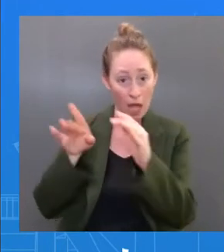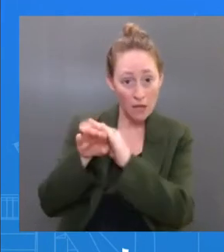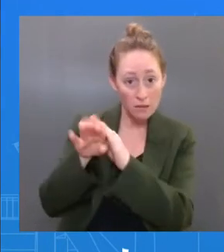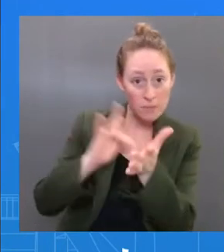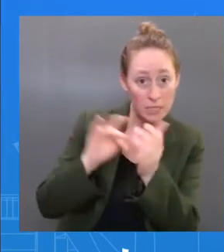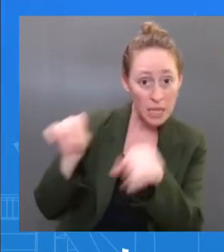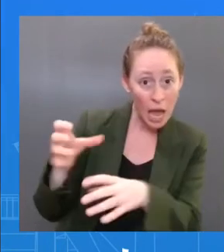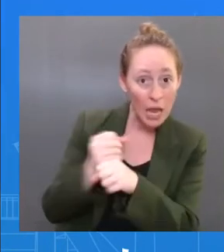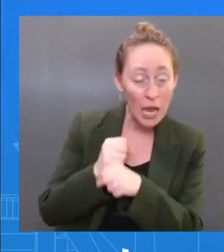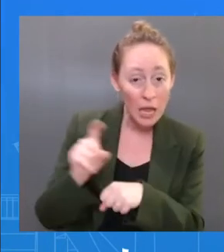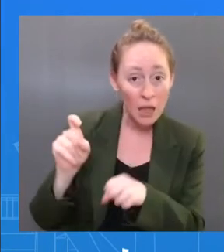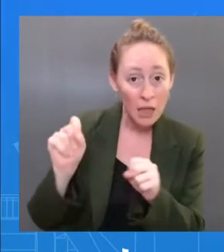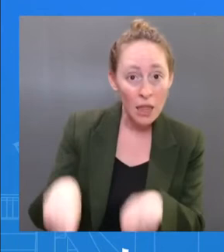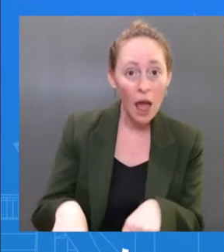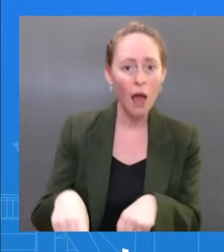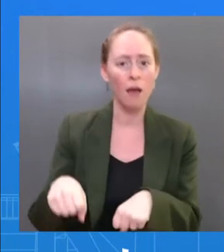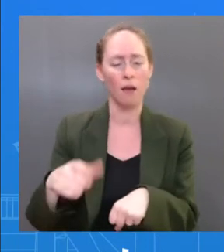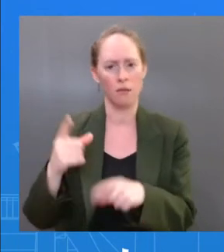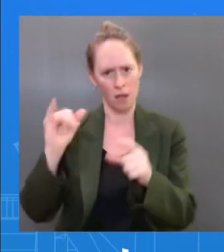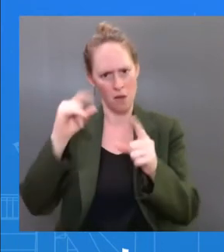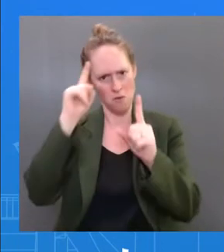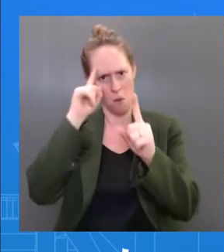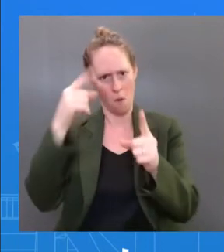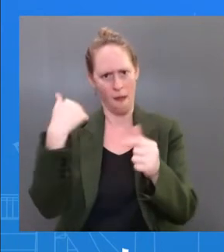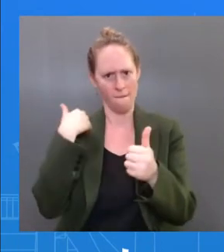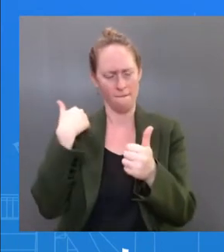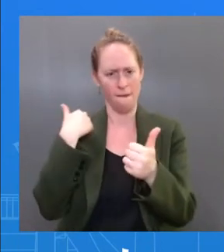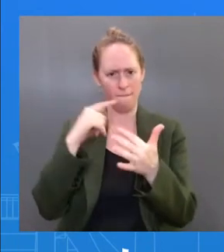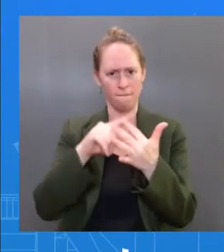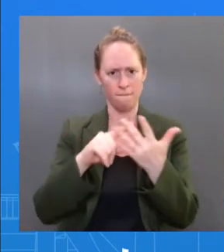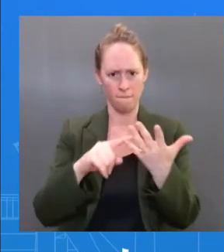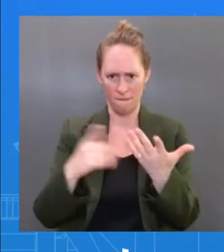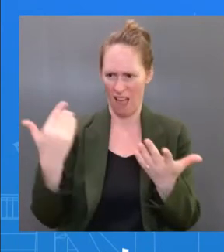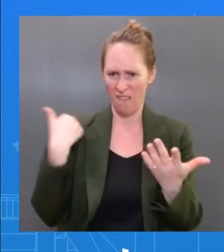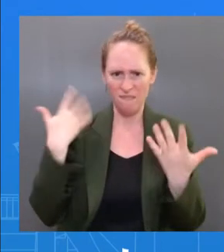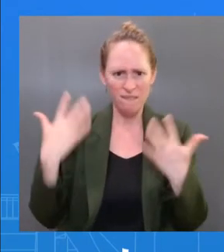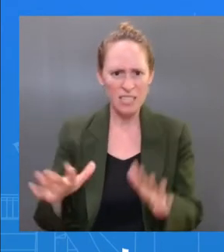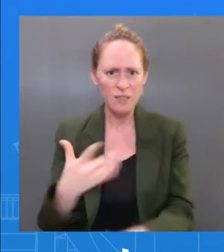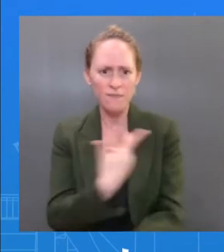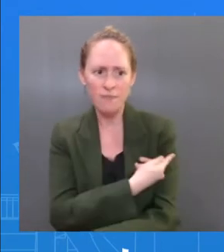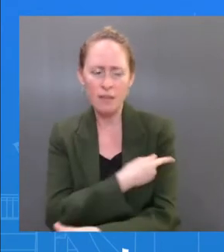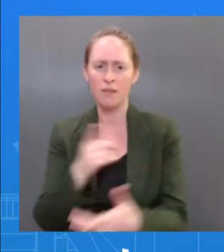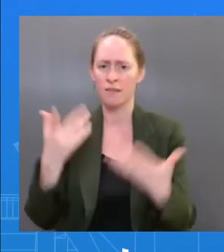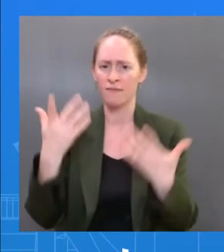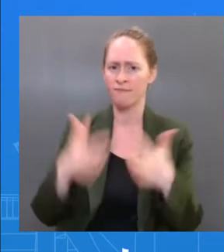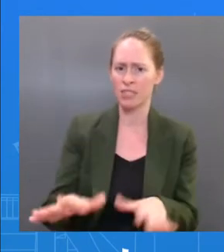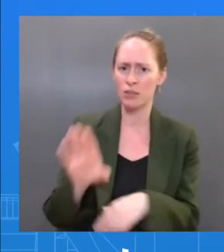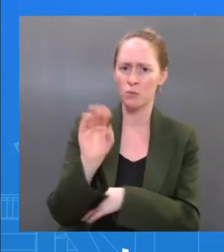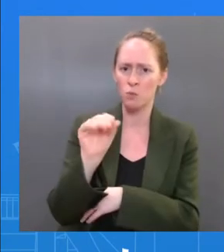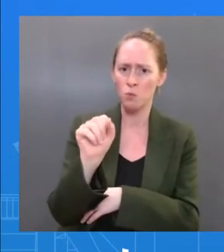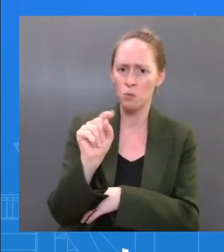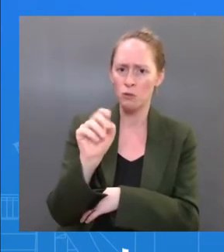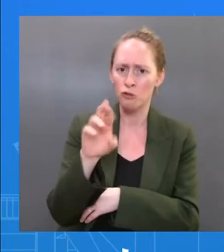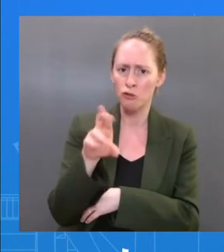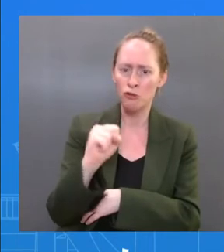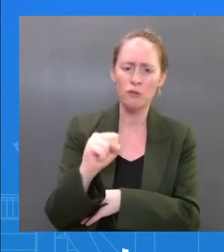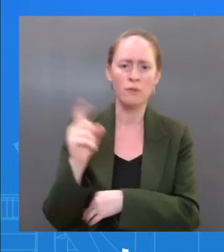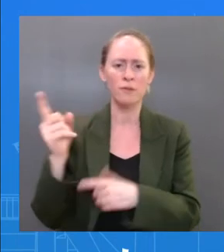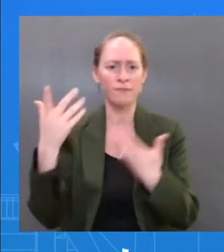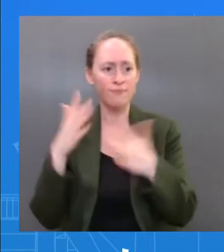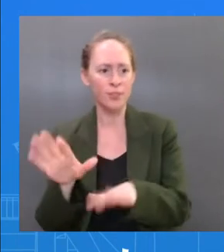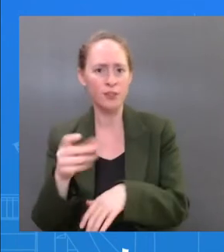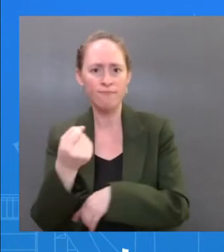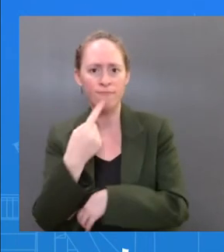right away — like, literally, at symptoms this morning, got started on Paxlova this morning — I think his — all of those things